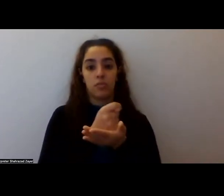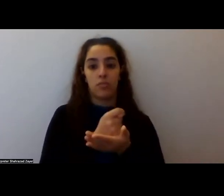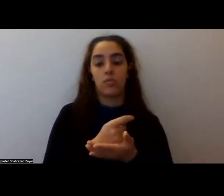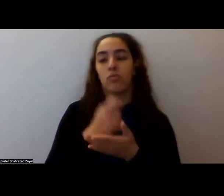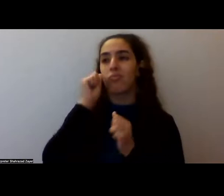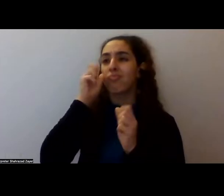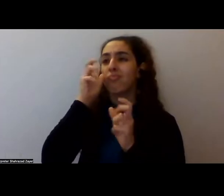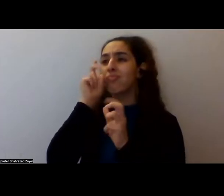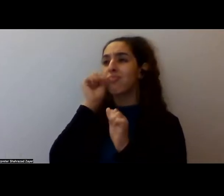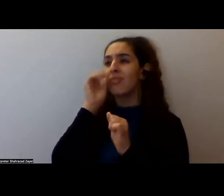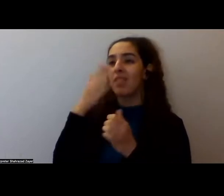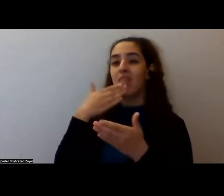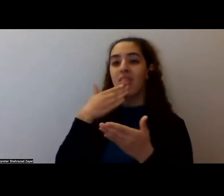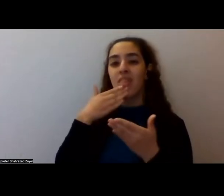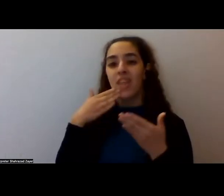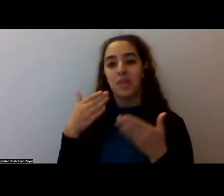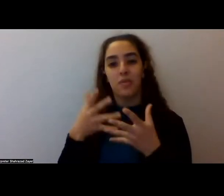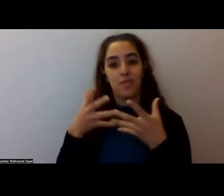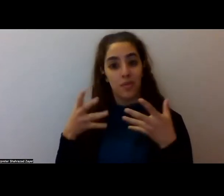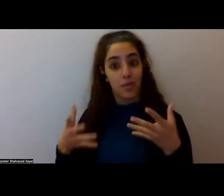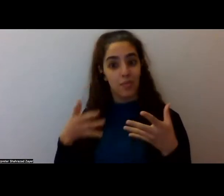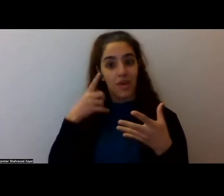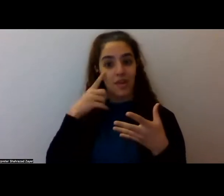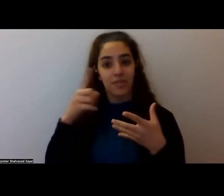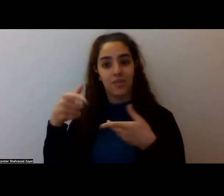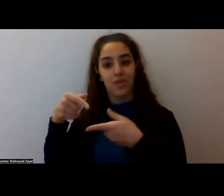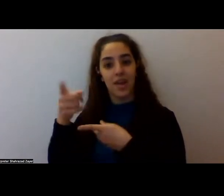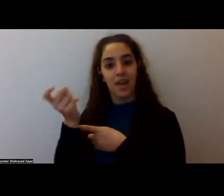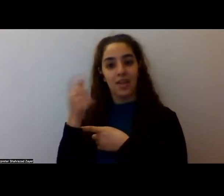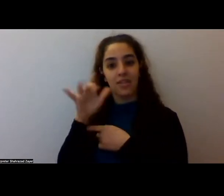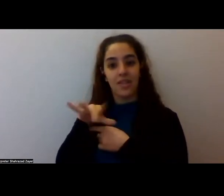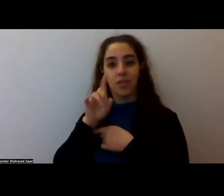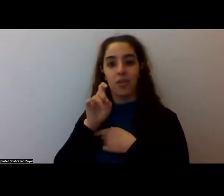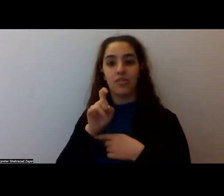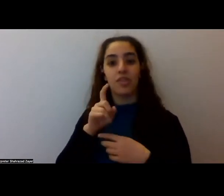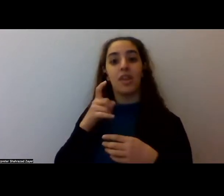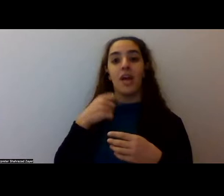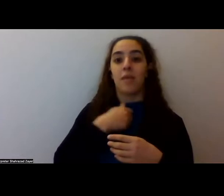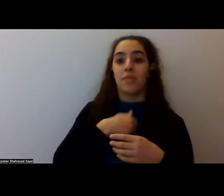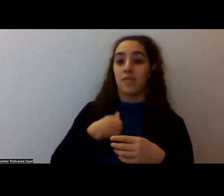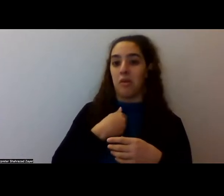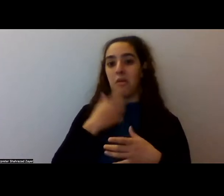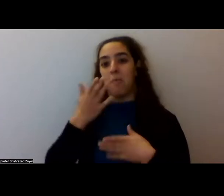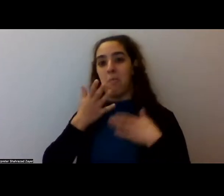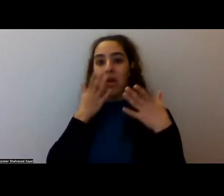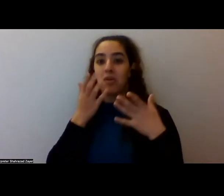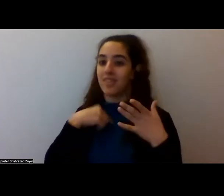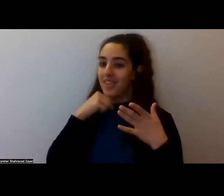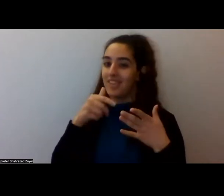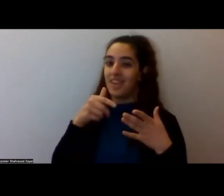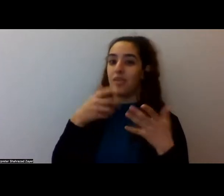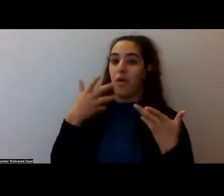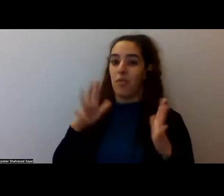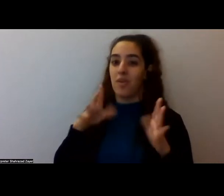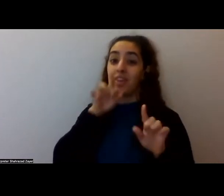so much for addressing that. And I'm kind of embarrassed that I didn't address it because, um, in the work that I'm